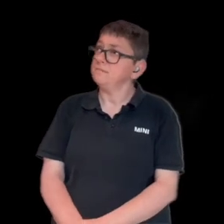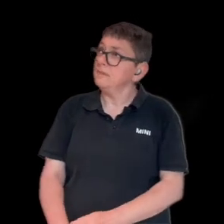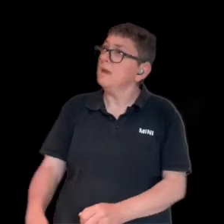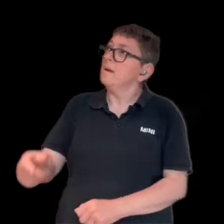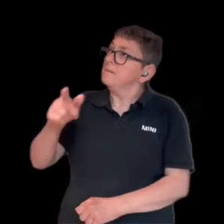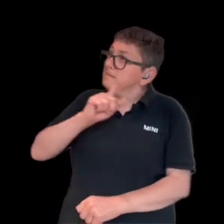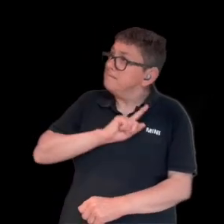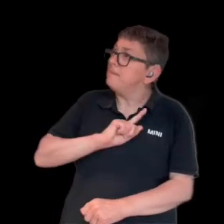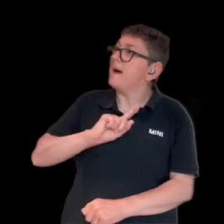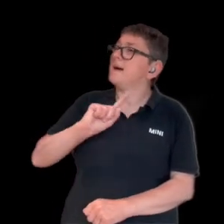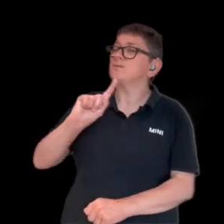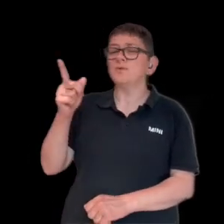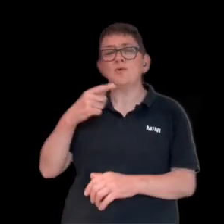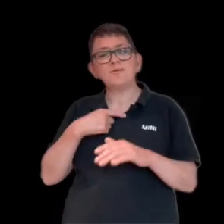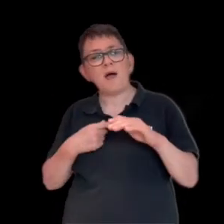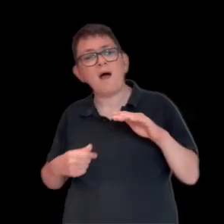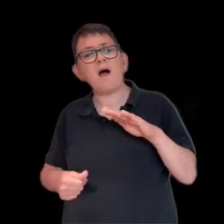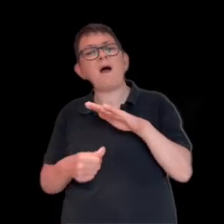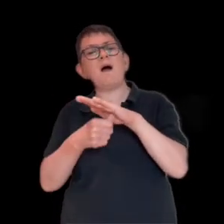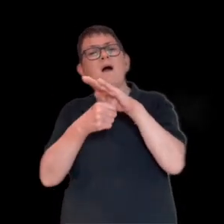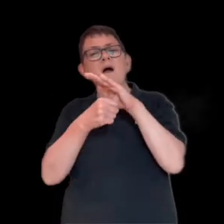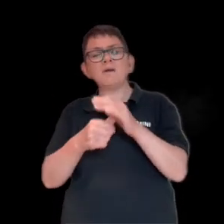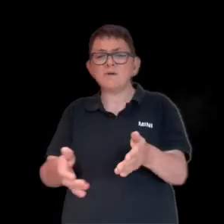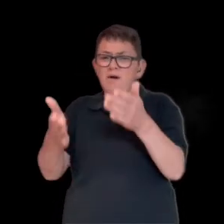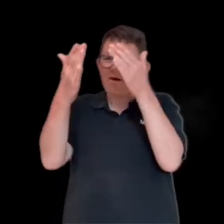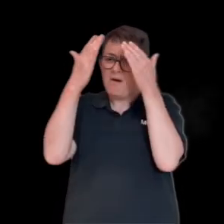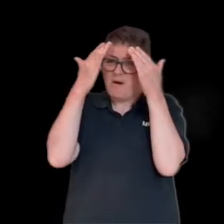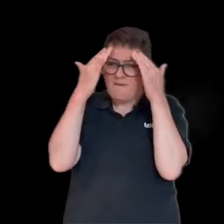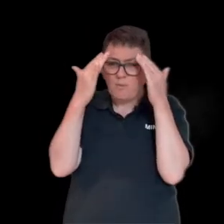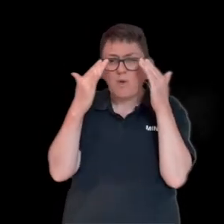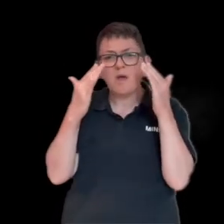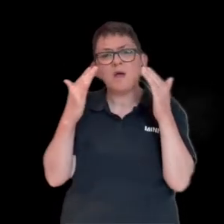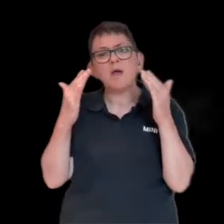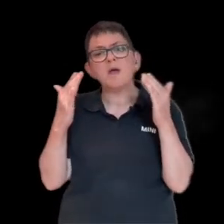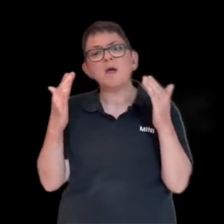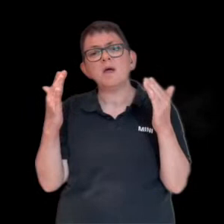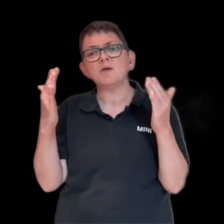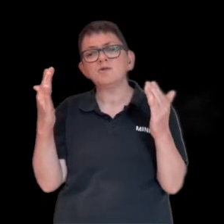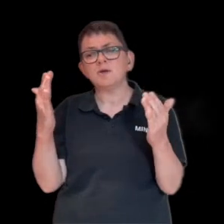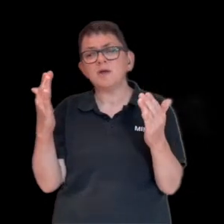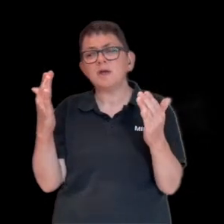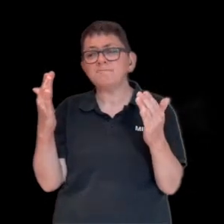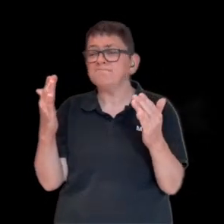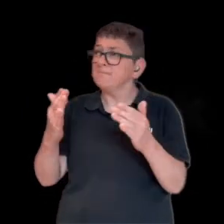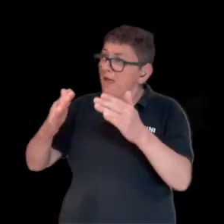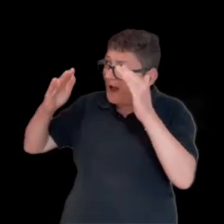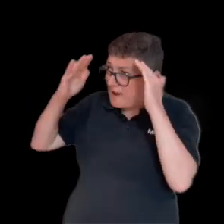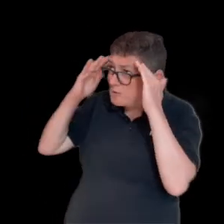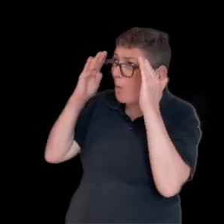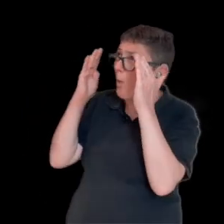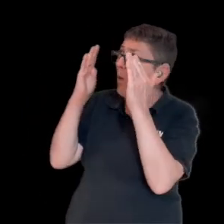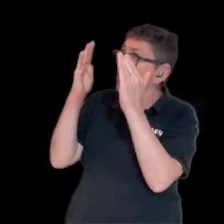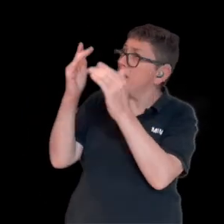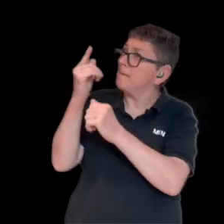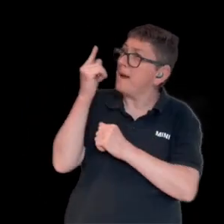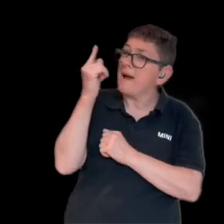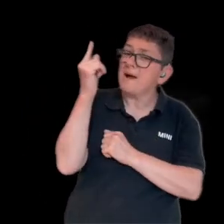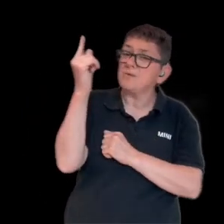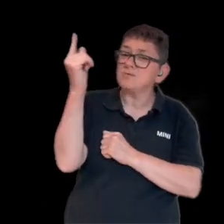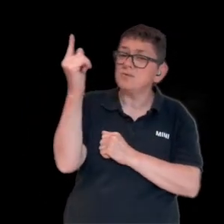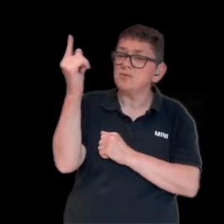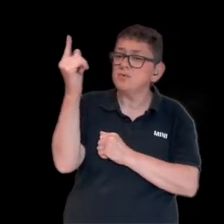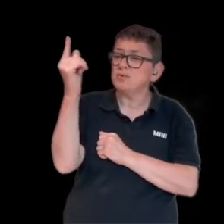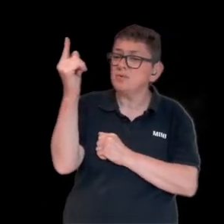I'm coming back to the heart of worship, and it's all